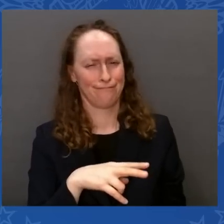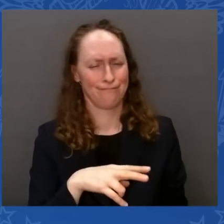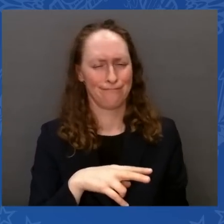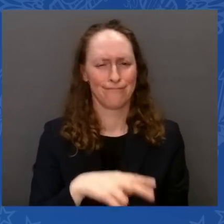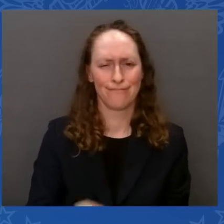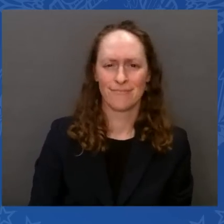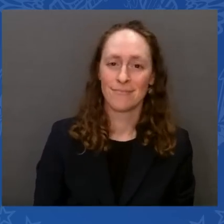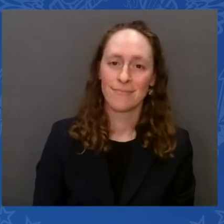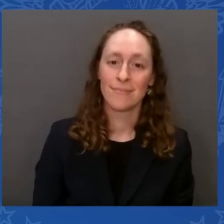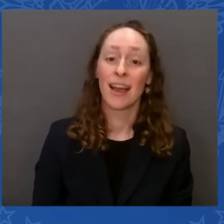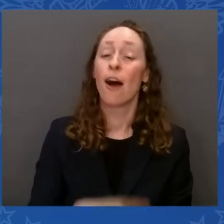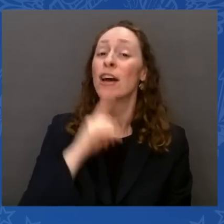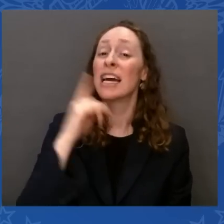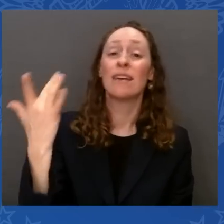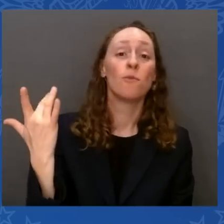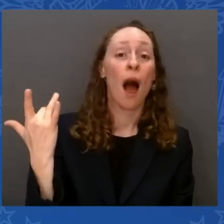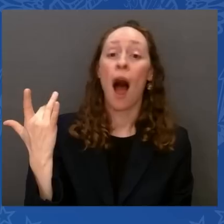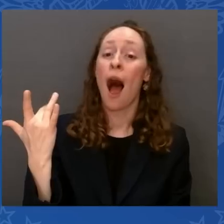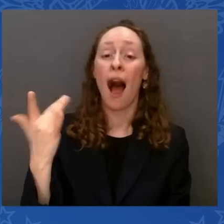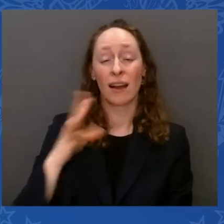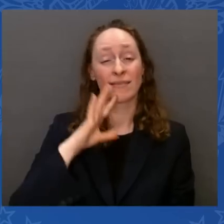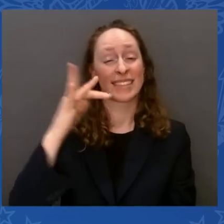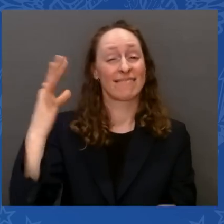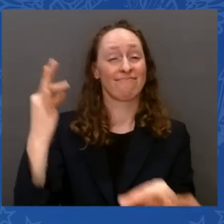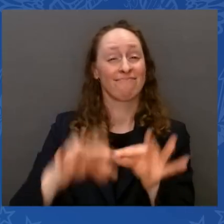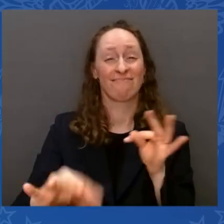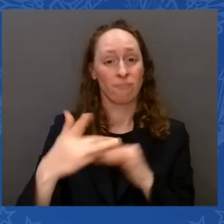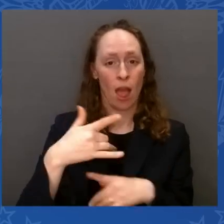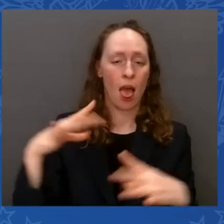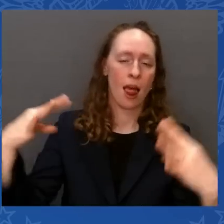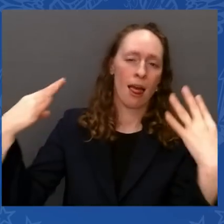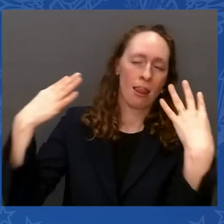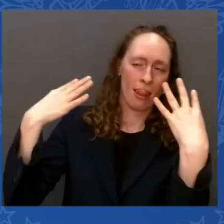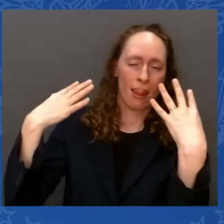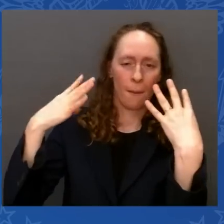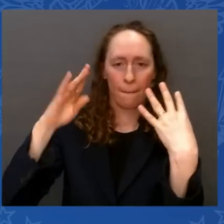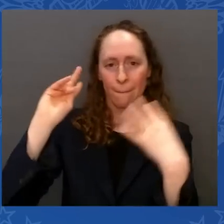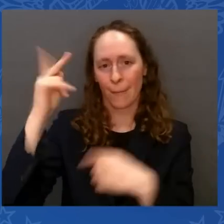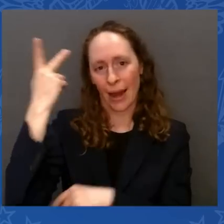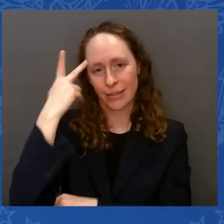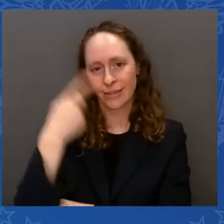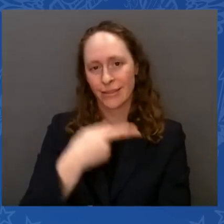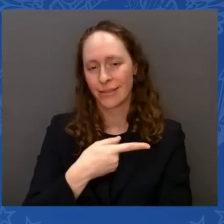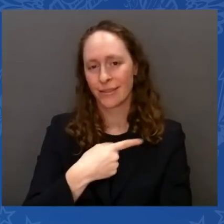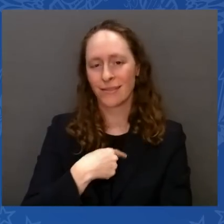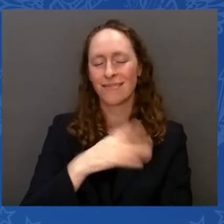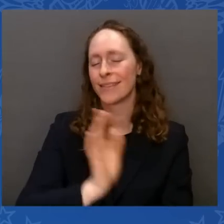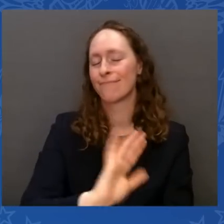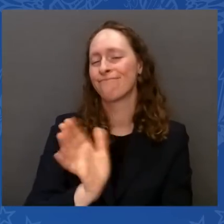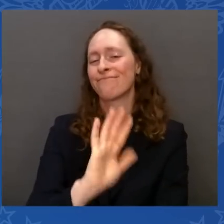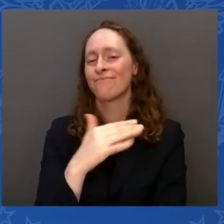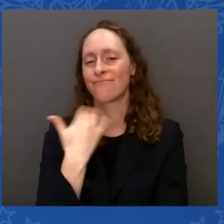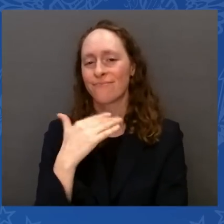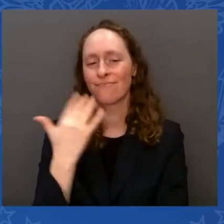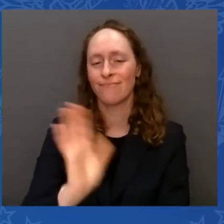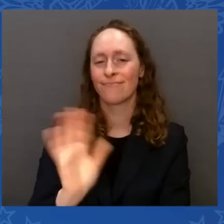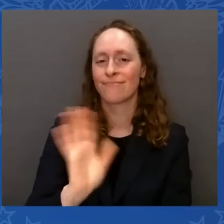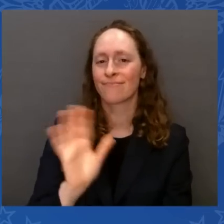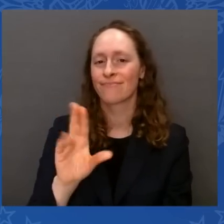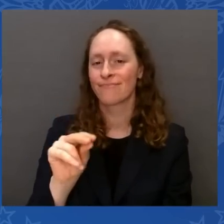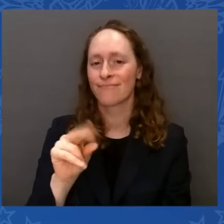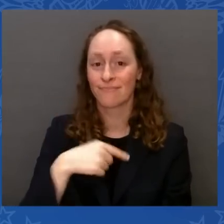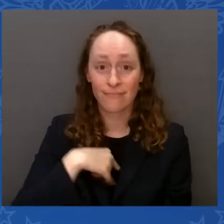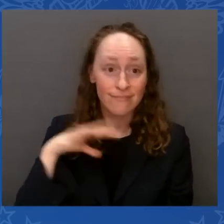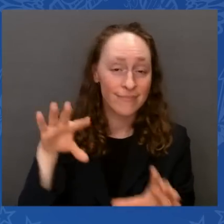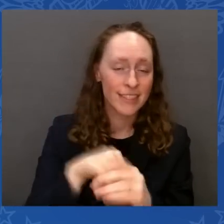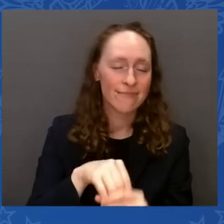Politics. But I'm not going to — I'm not going to be part of it. You know, they've got no business playing politics with people's